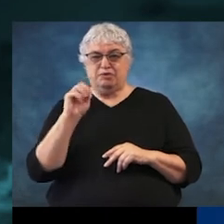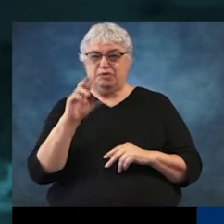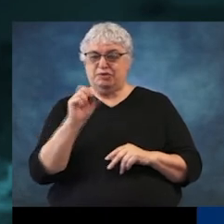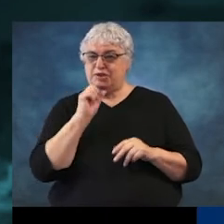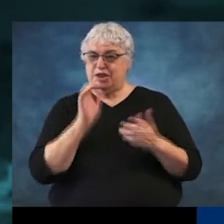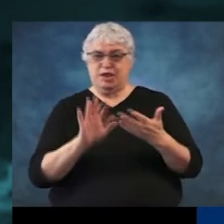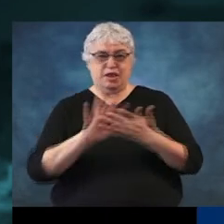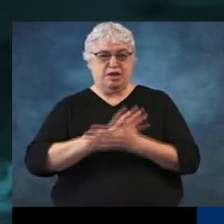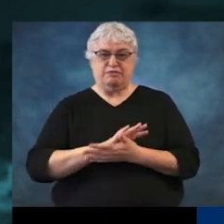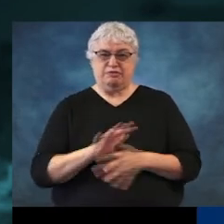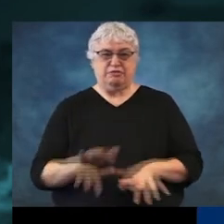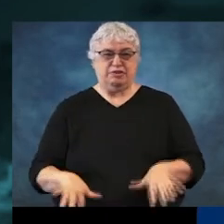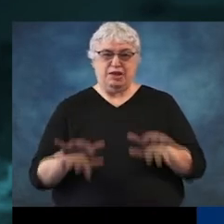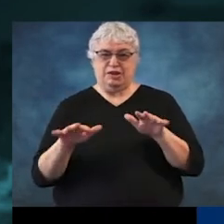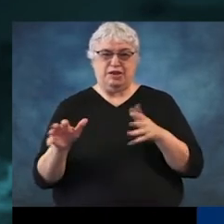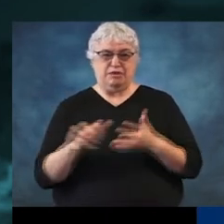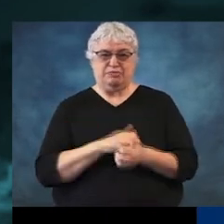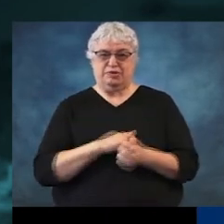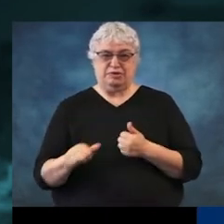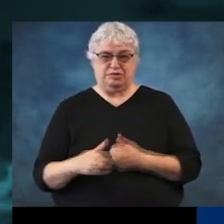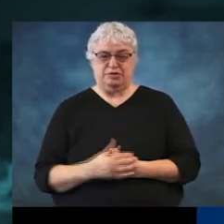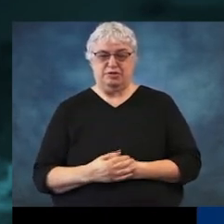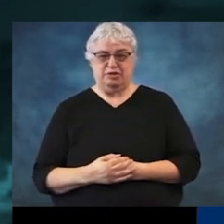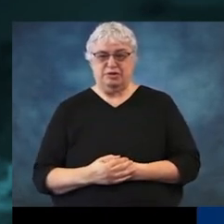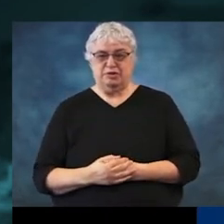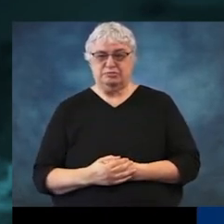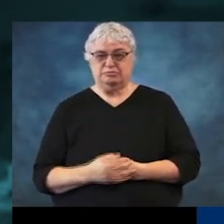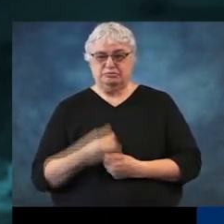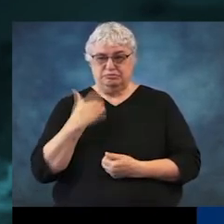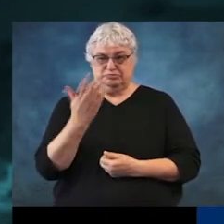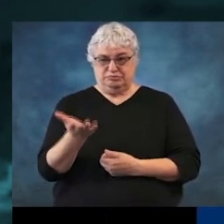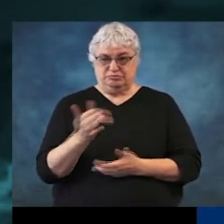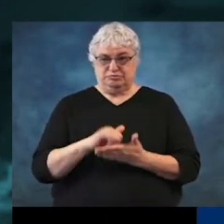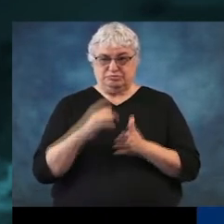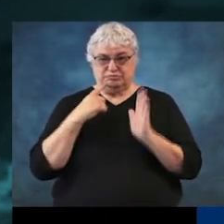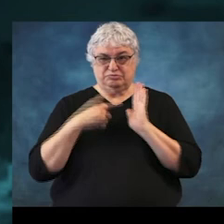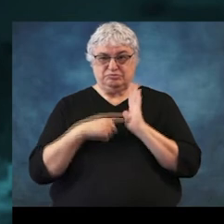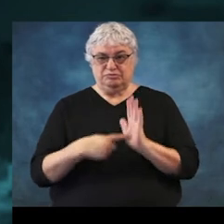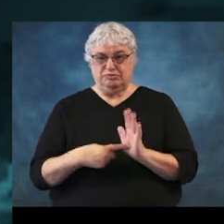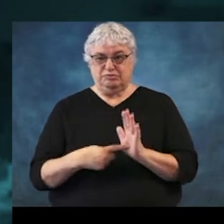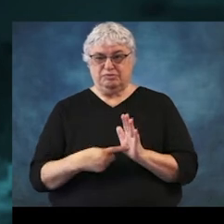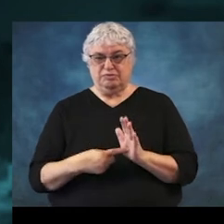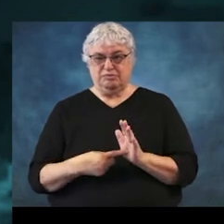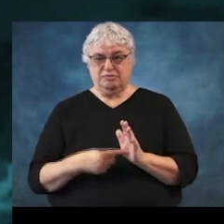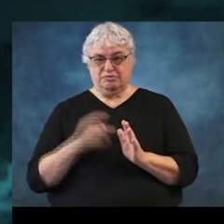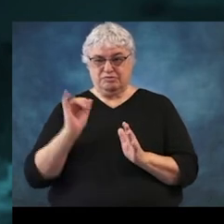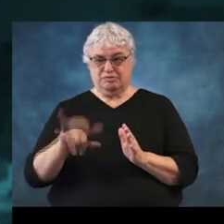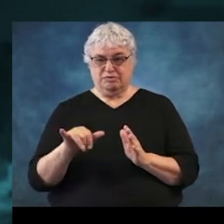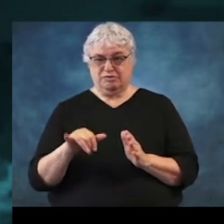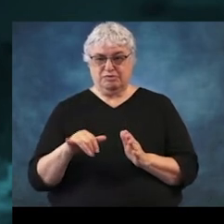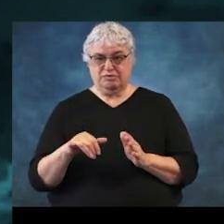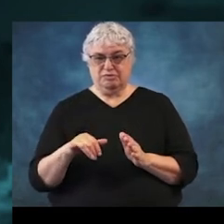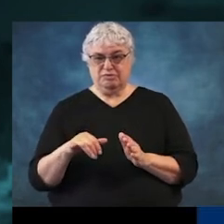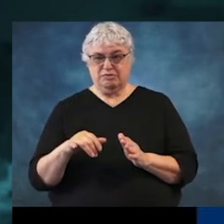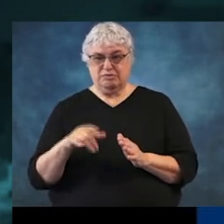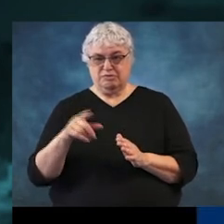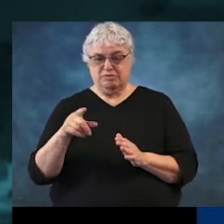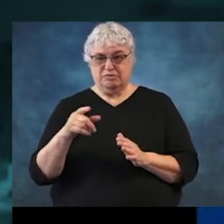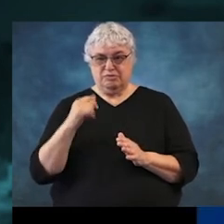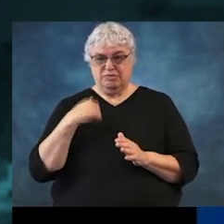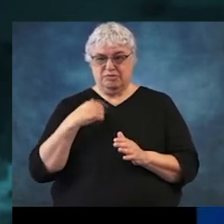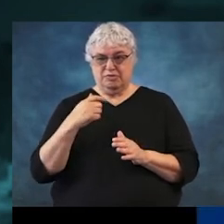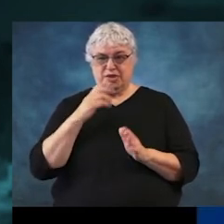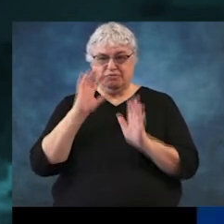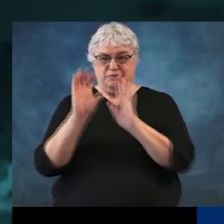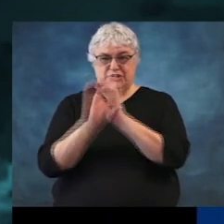cover flood damages. And here's an example of what I'm talking about. This is, you know, what this is the schematic and